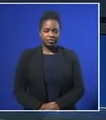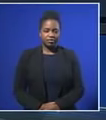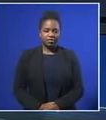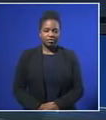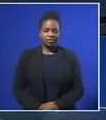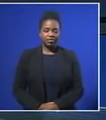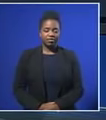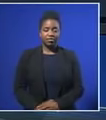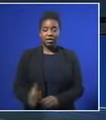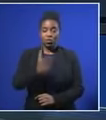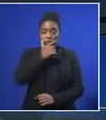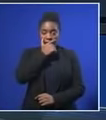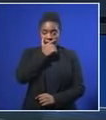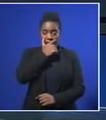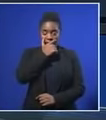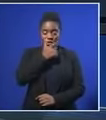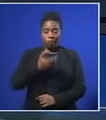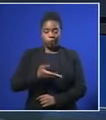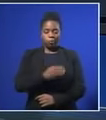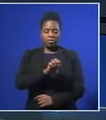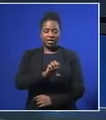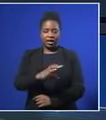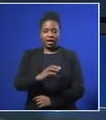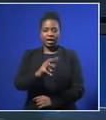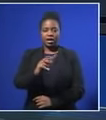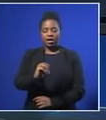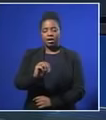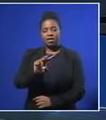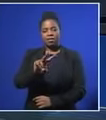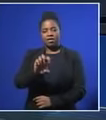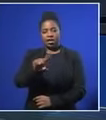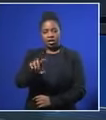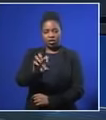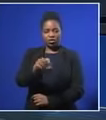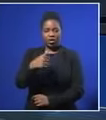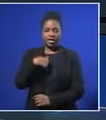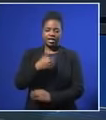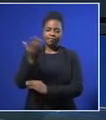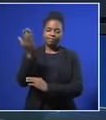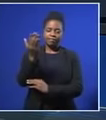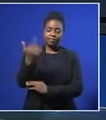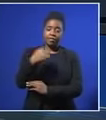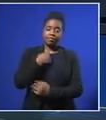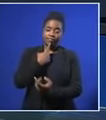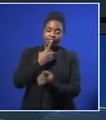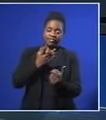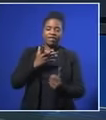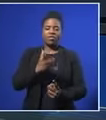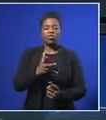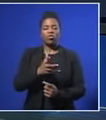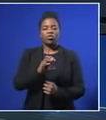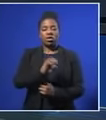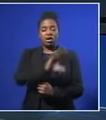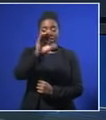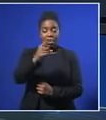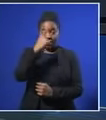President Sula Ramaphosa also took part in those events today in Mverzo, but he had a very serious message for our country. He